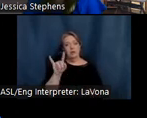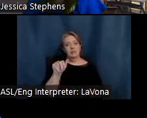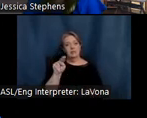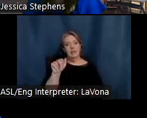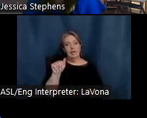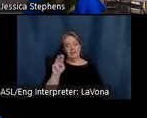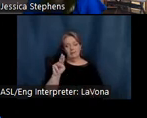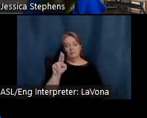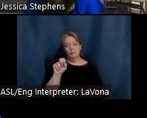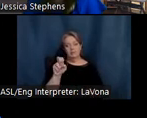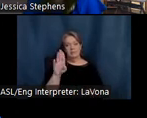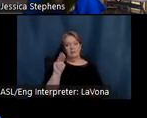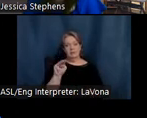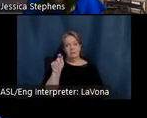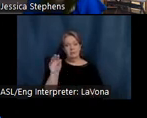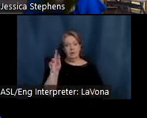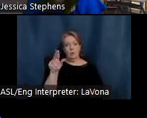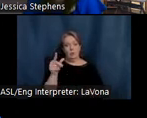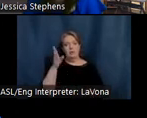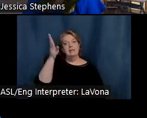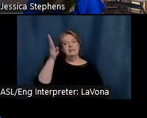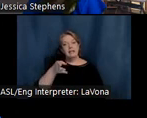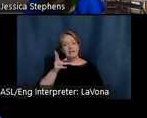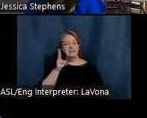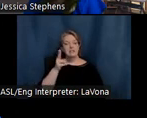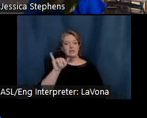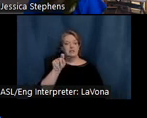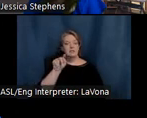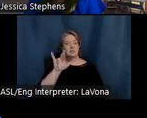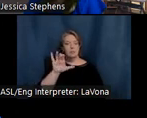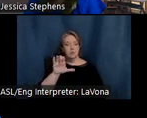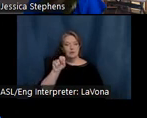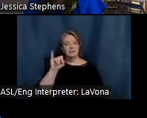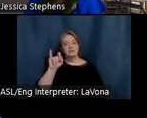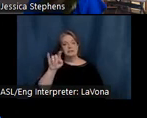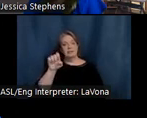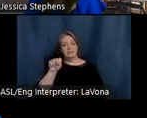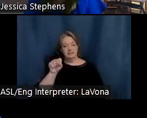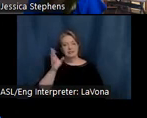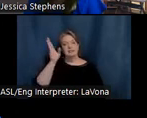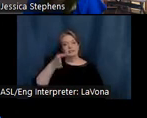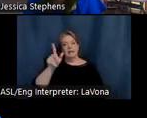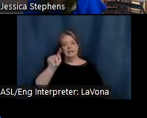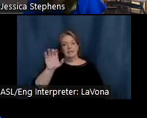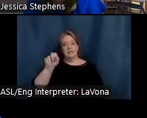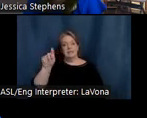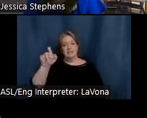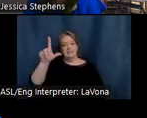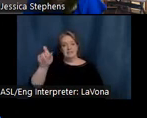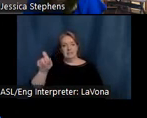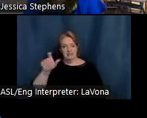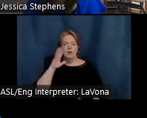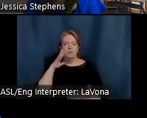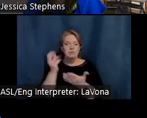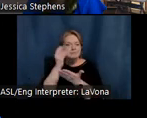historic sites, slash T.C. Steele, for tour and program registration, as well as information